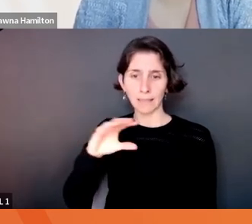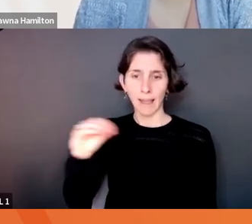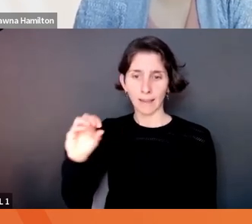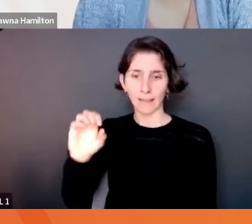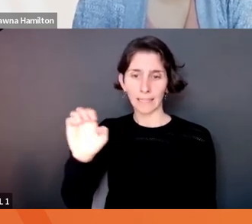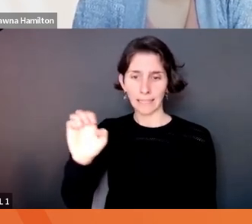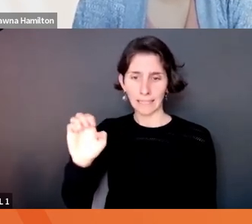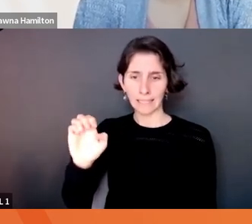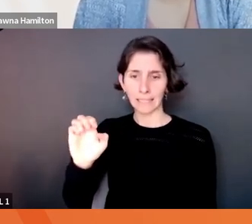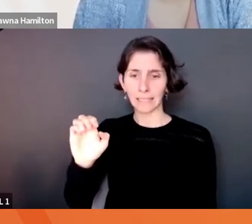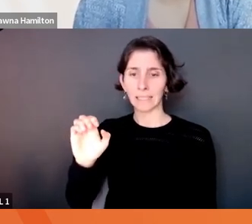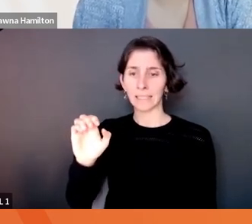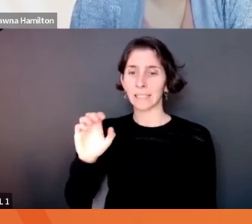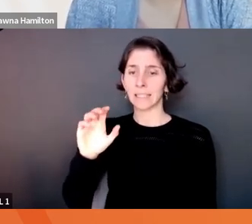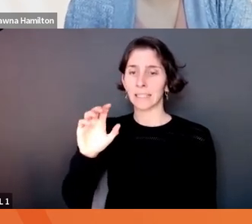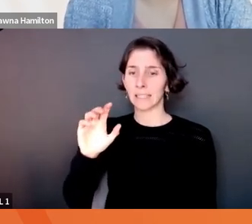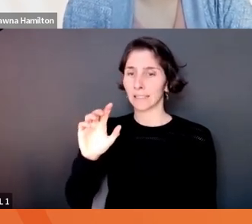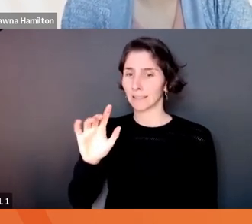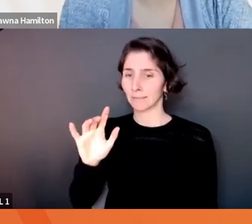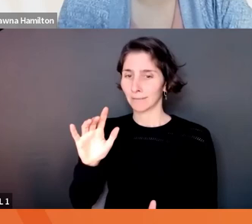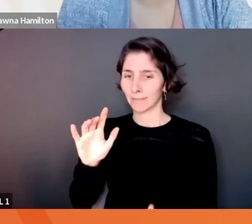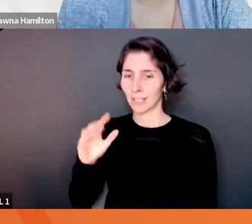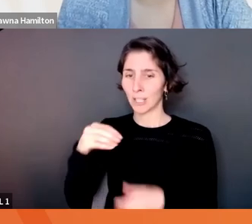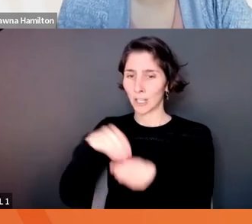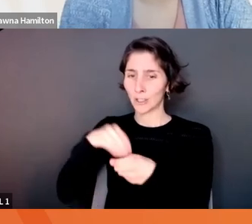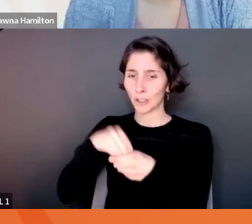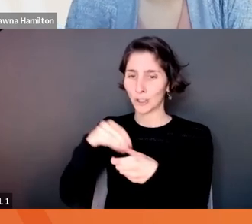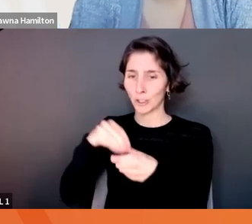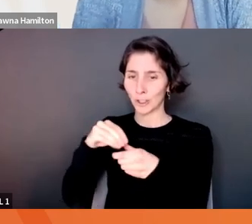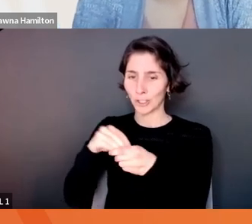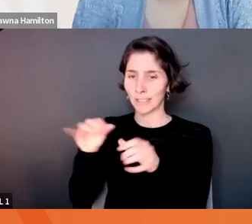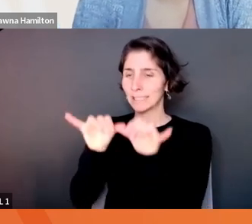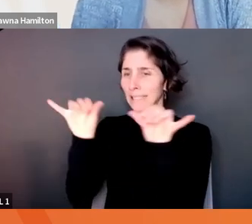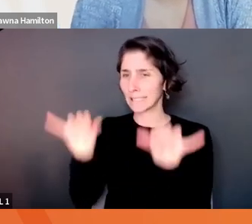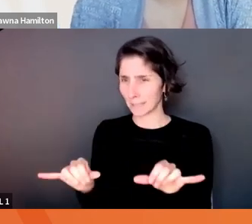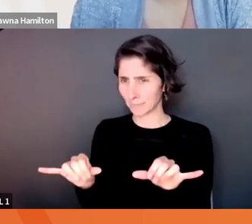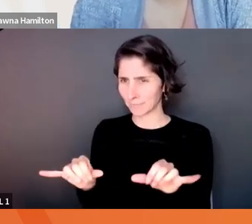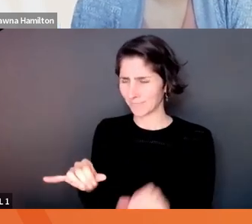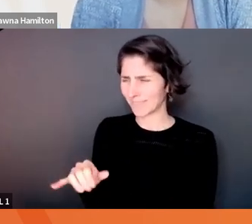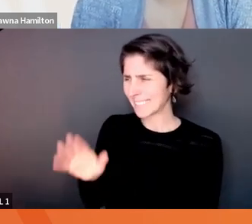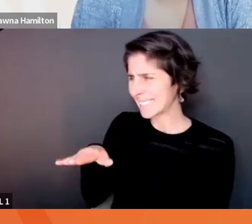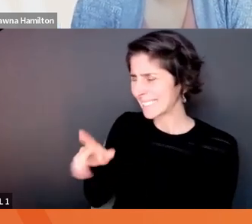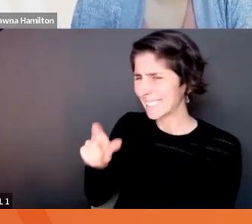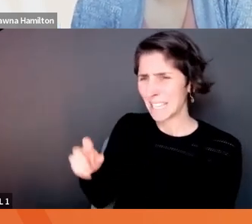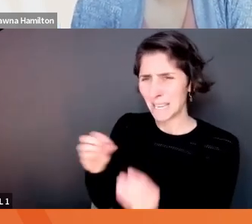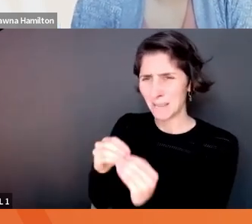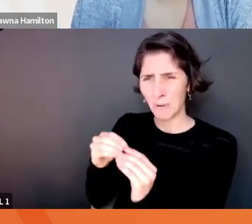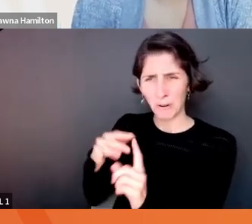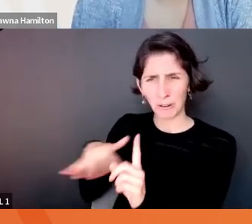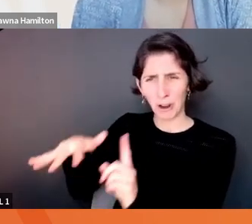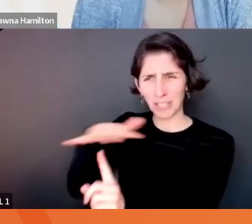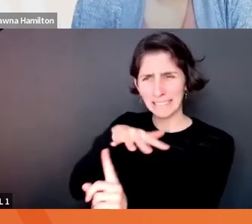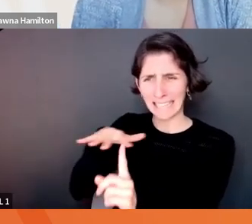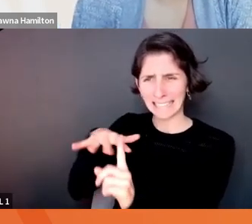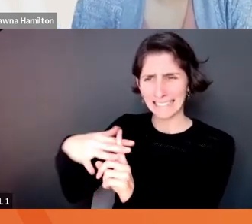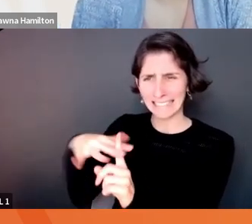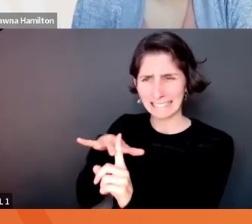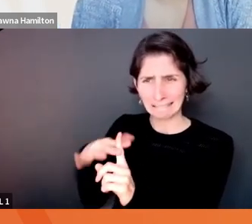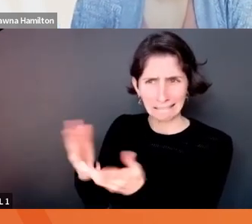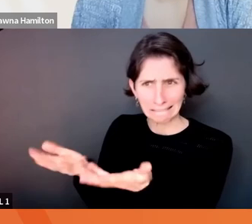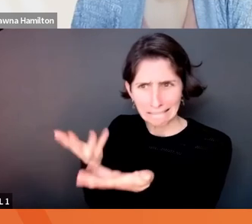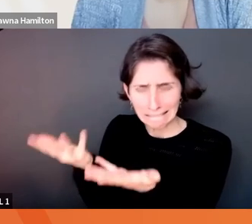you? If the question asking could provide a little more context, I'd love to unpack that a little more.